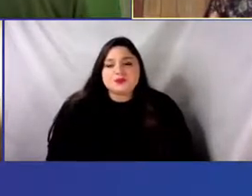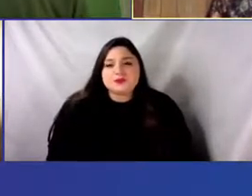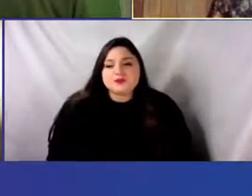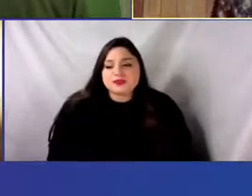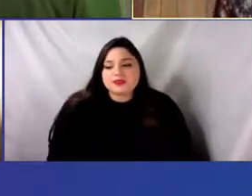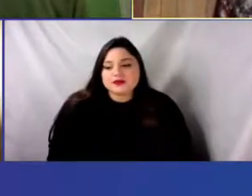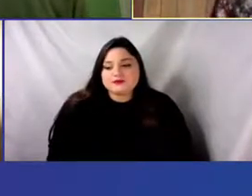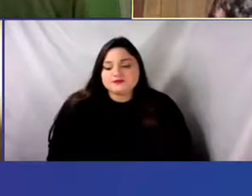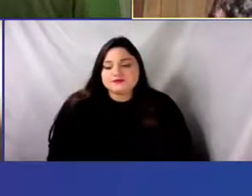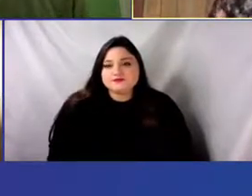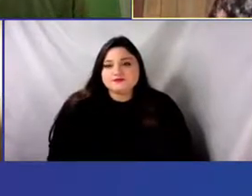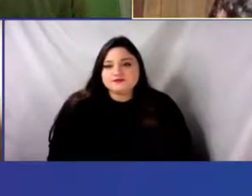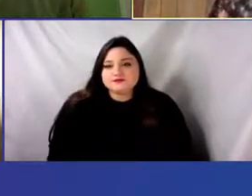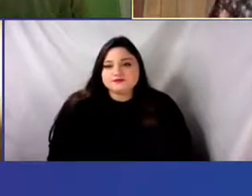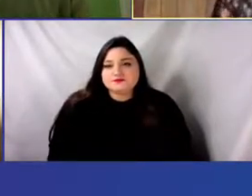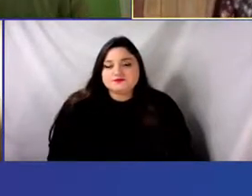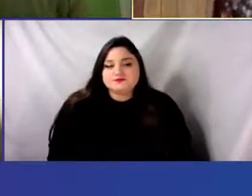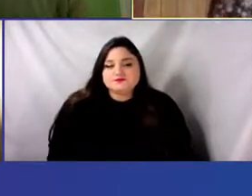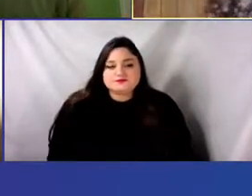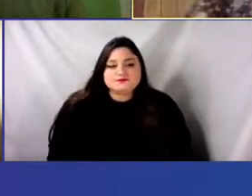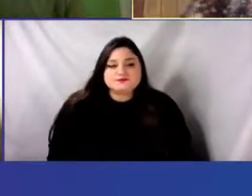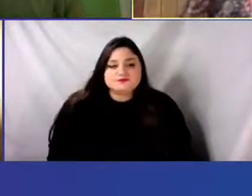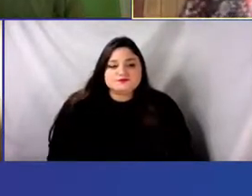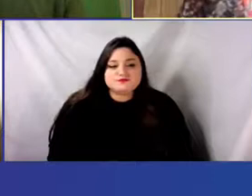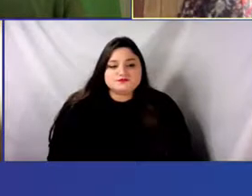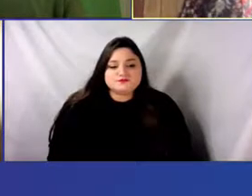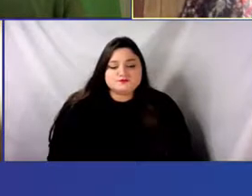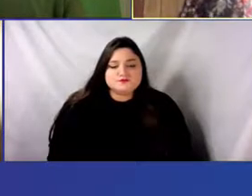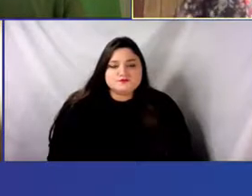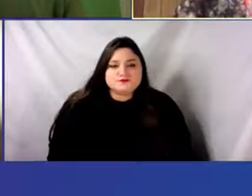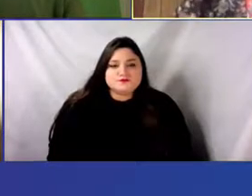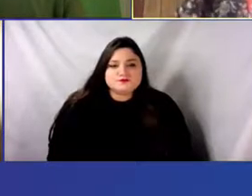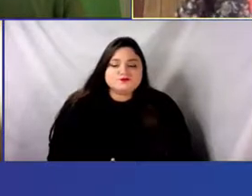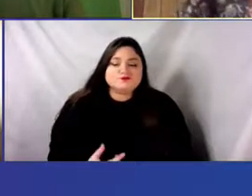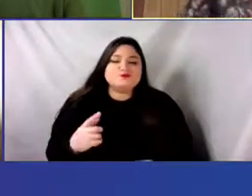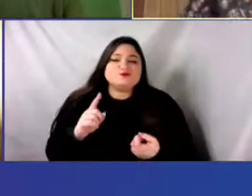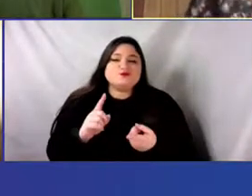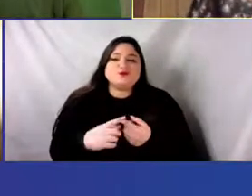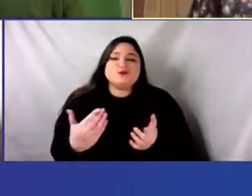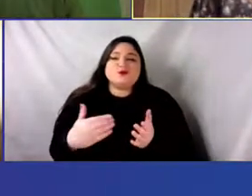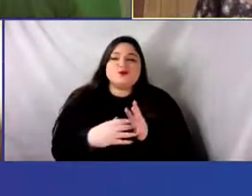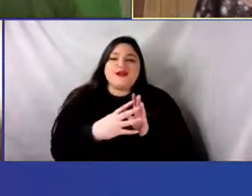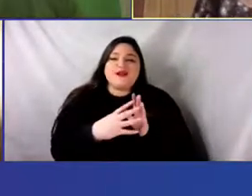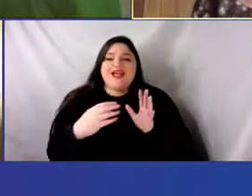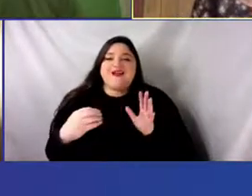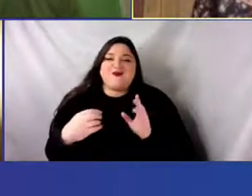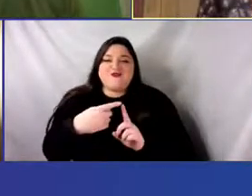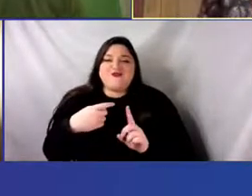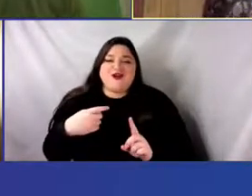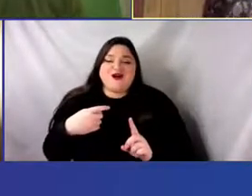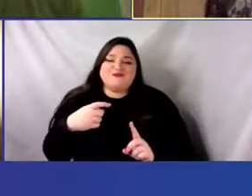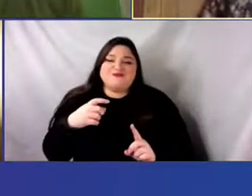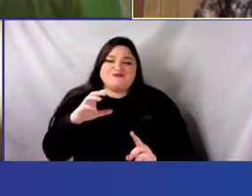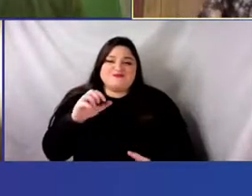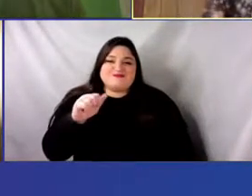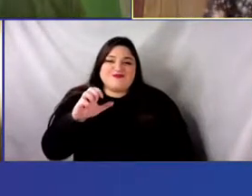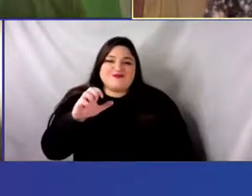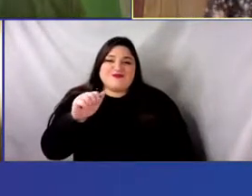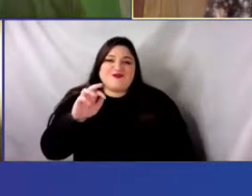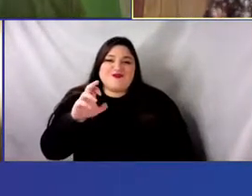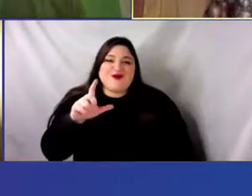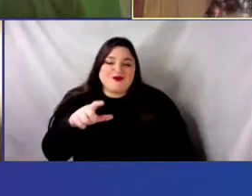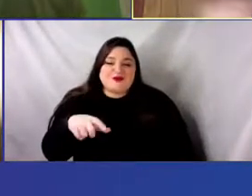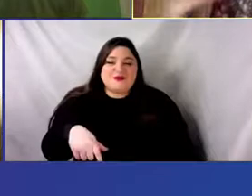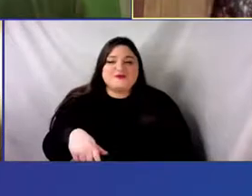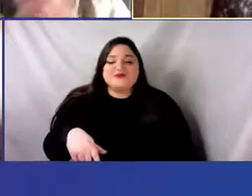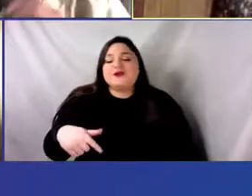um, what has been exacerbated, like, I, I, I, I don't think I've said this yet, but obviously I don't speak for all